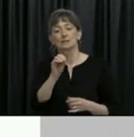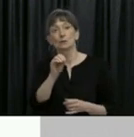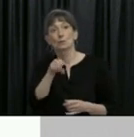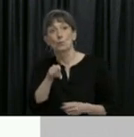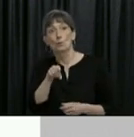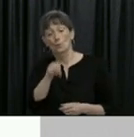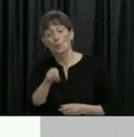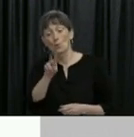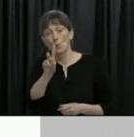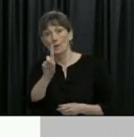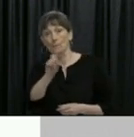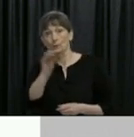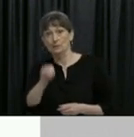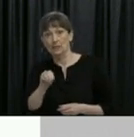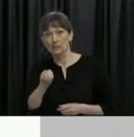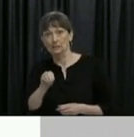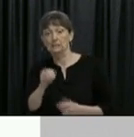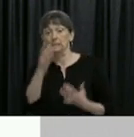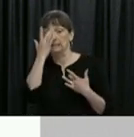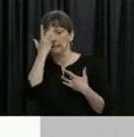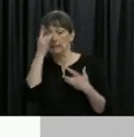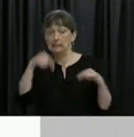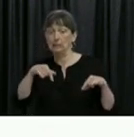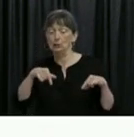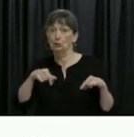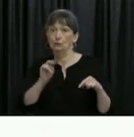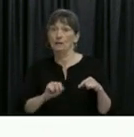percent of our population is affected, which is excellent.